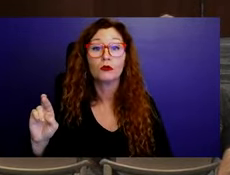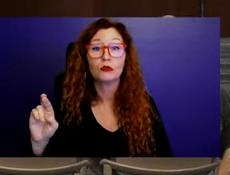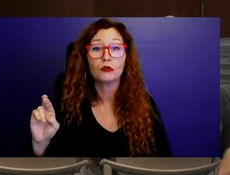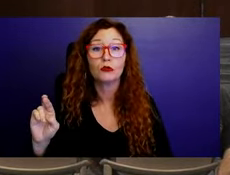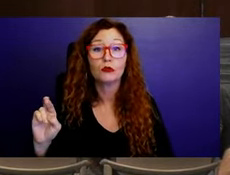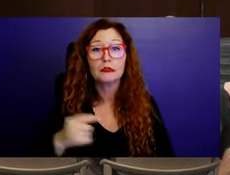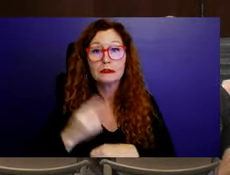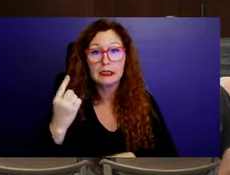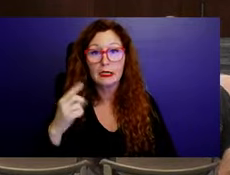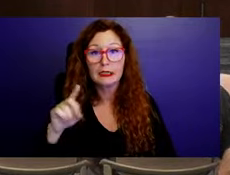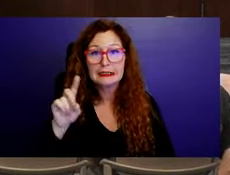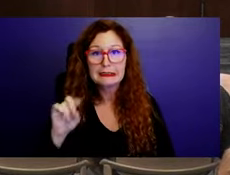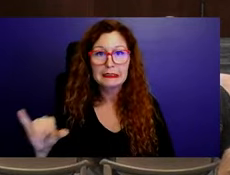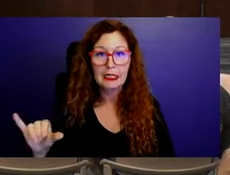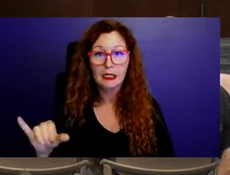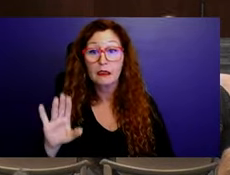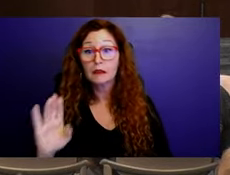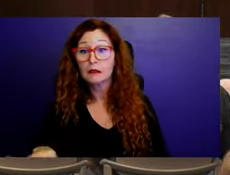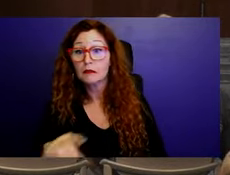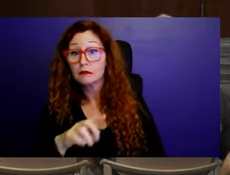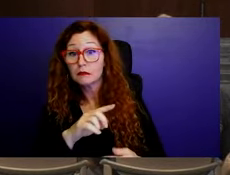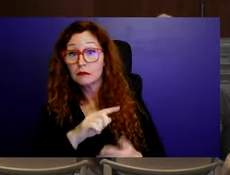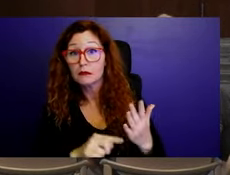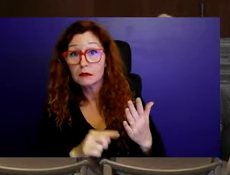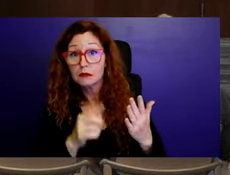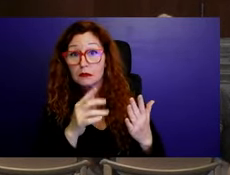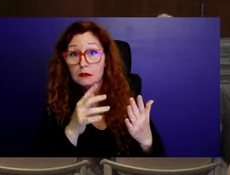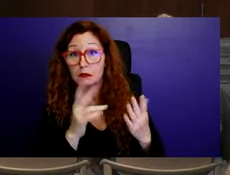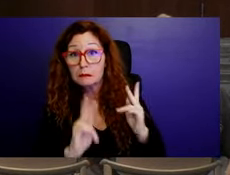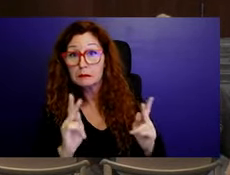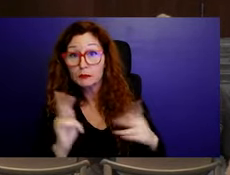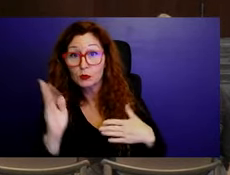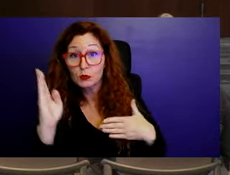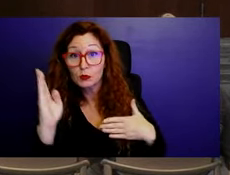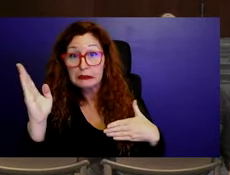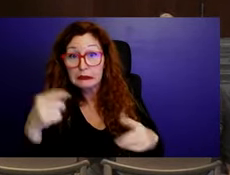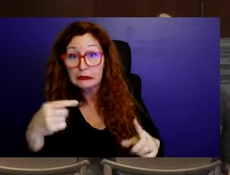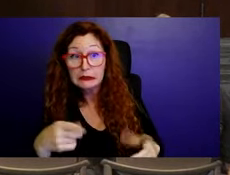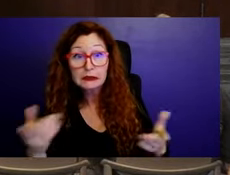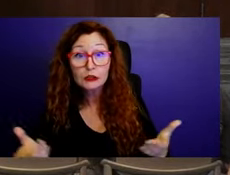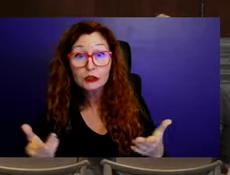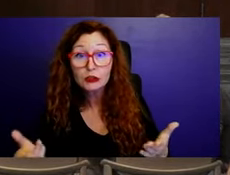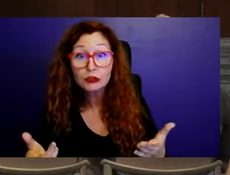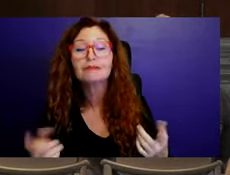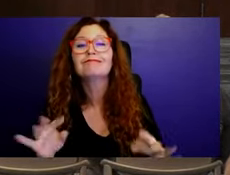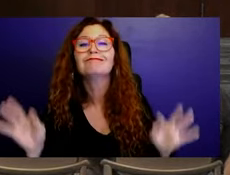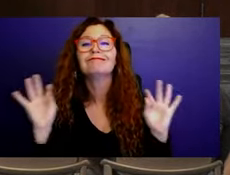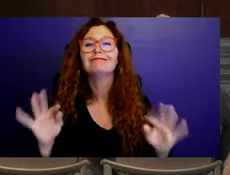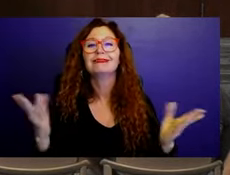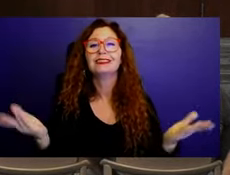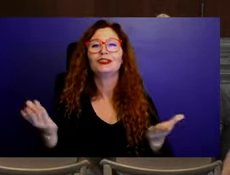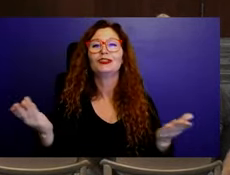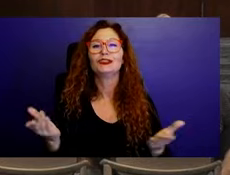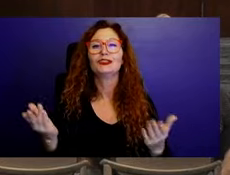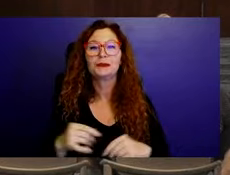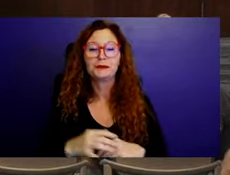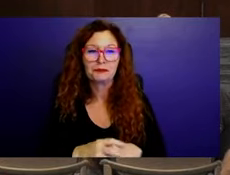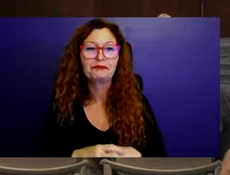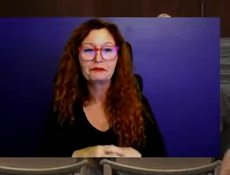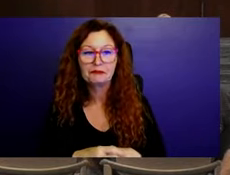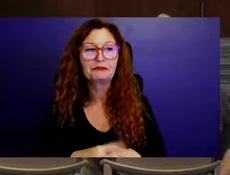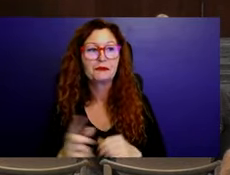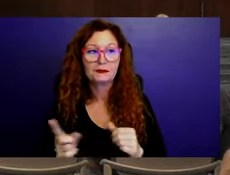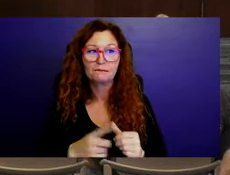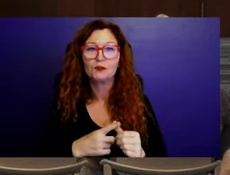and Patricia Interussi here. Linda, okay. All right, hello. So let me present, let me read this into the record, and I'll come down and present it to you.